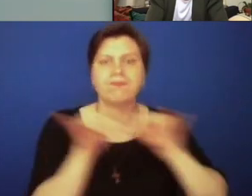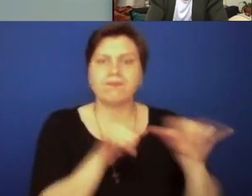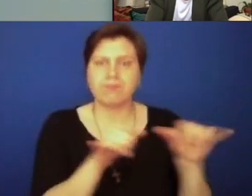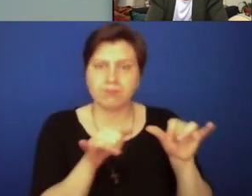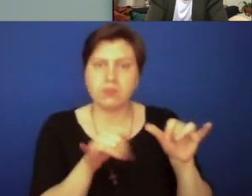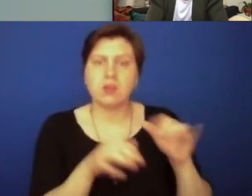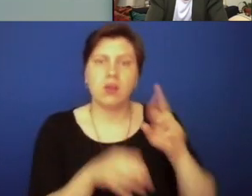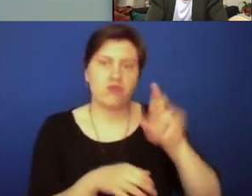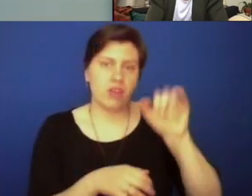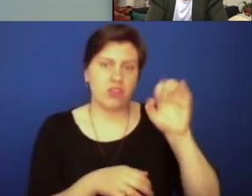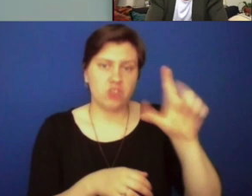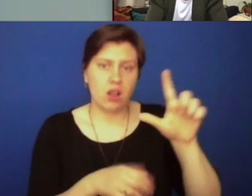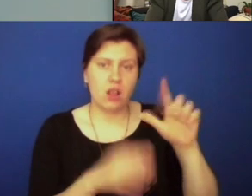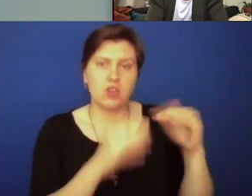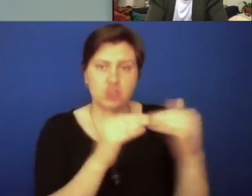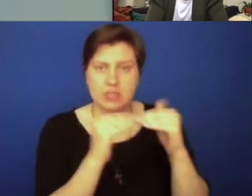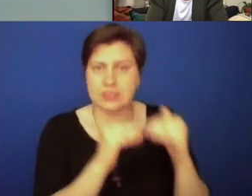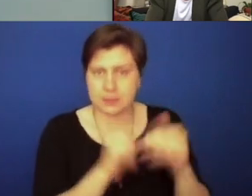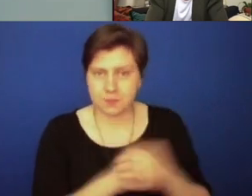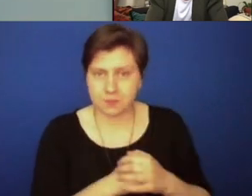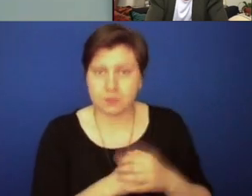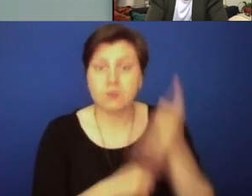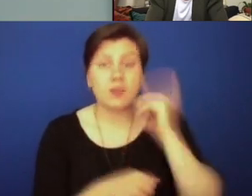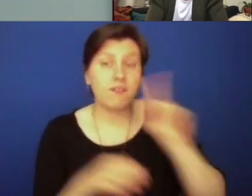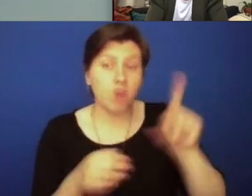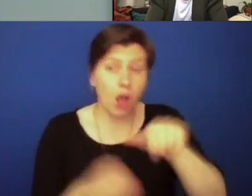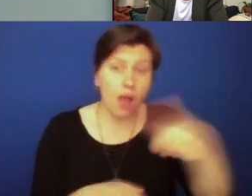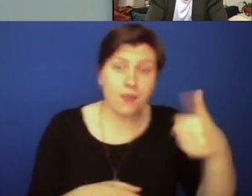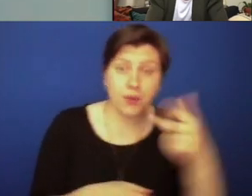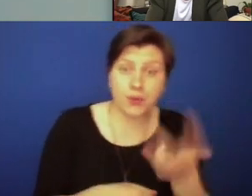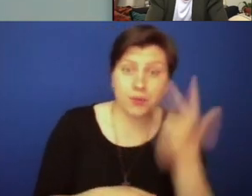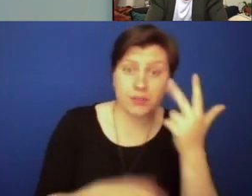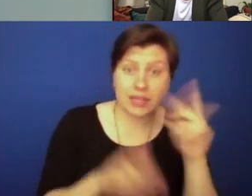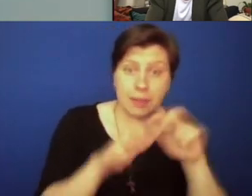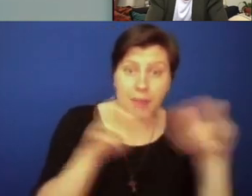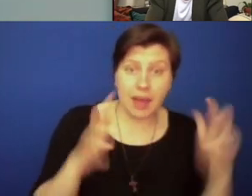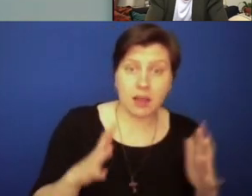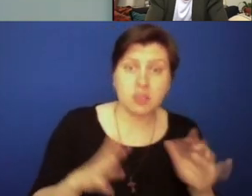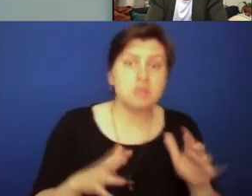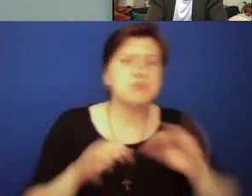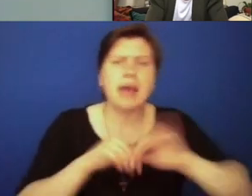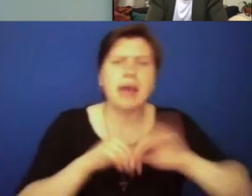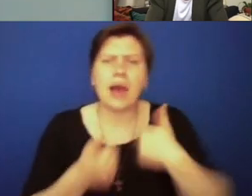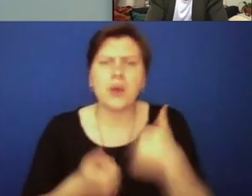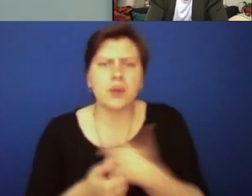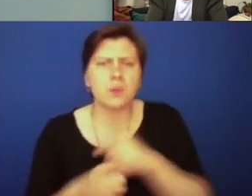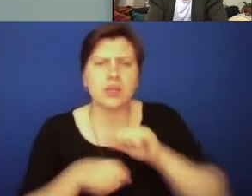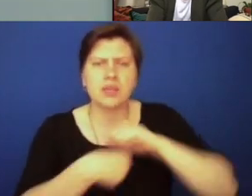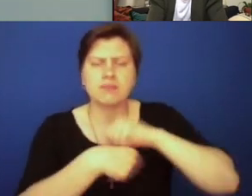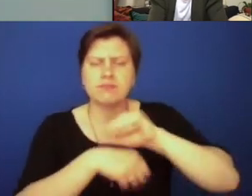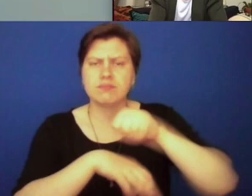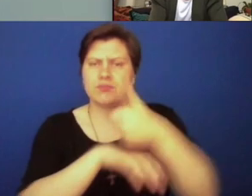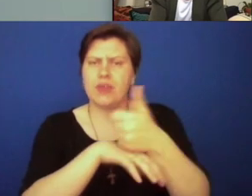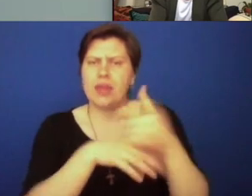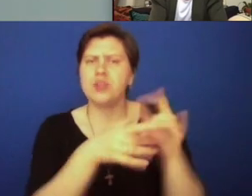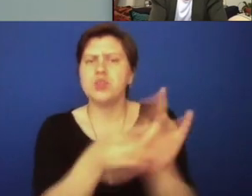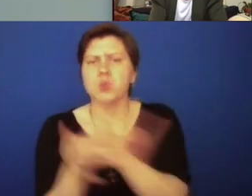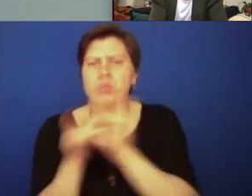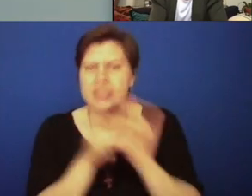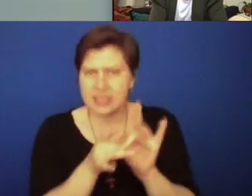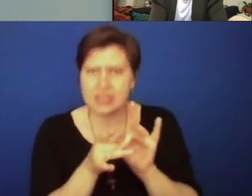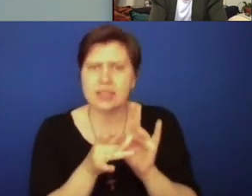needs of racial justice. For the other three of you, are there other ways we can create unity in this perception that is so